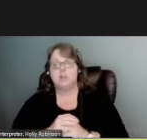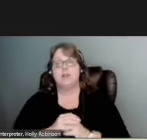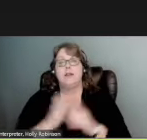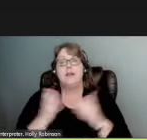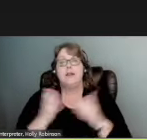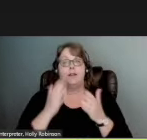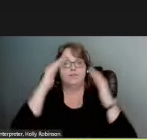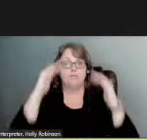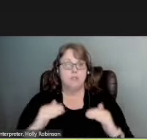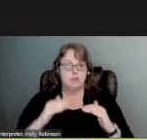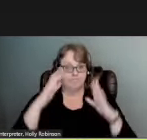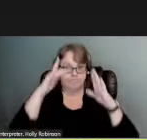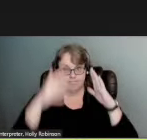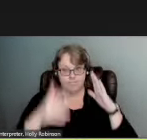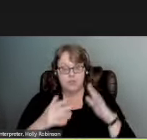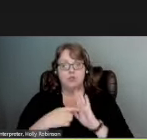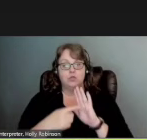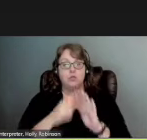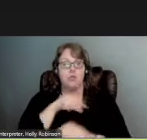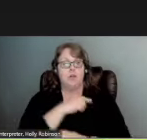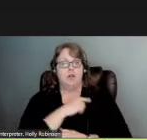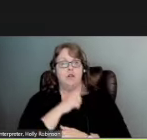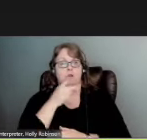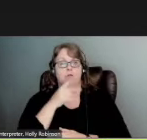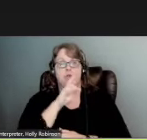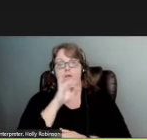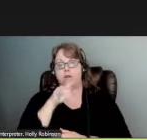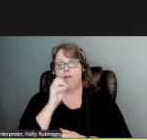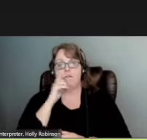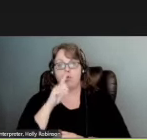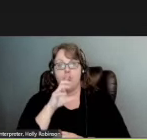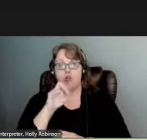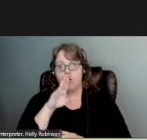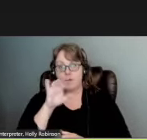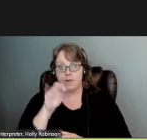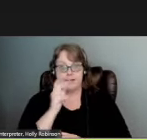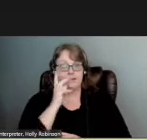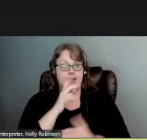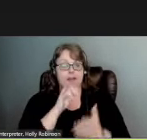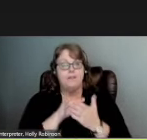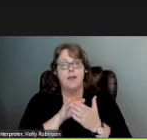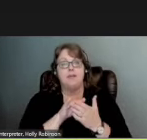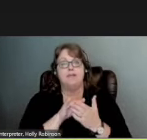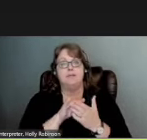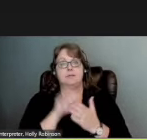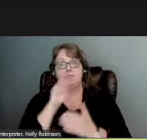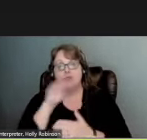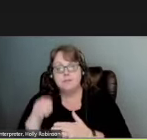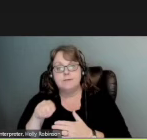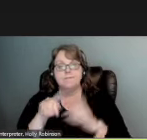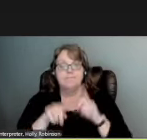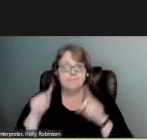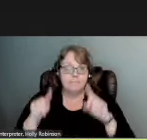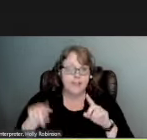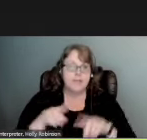we show an example water quality profile for dissolved organic carbon and you can see that the concentrations vary temporally throughout the year